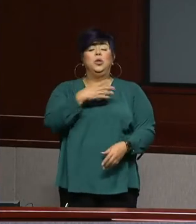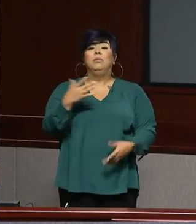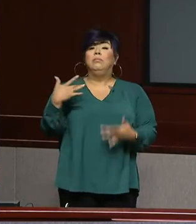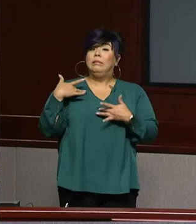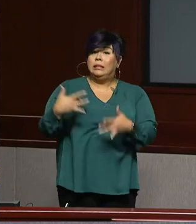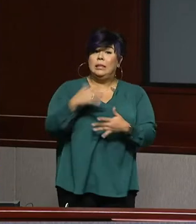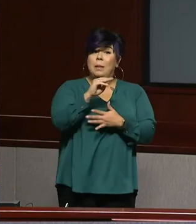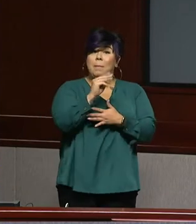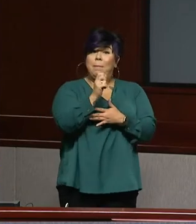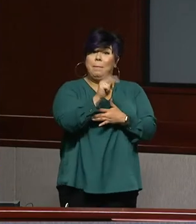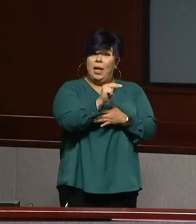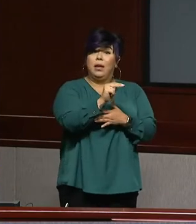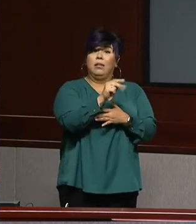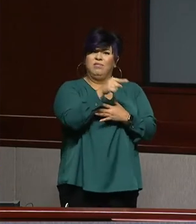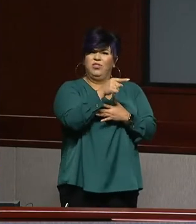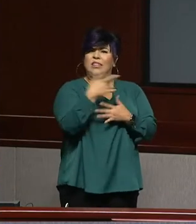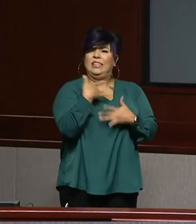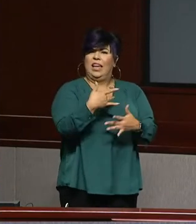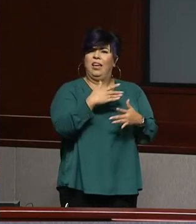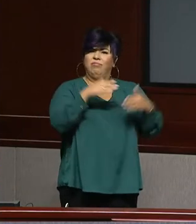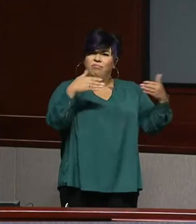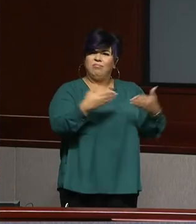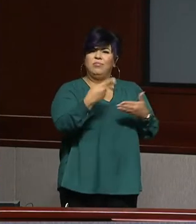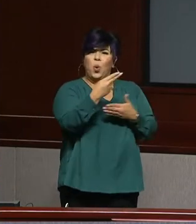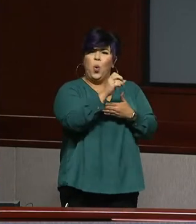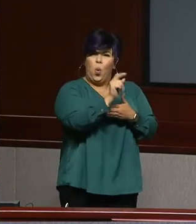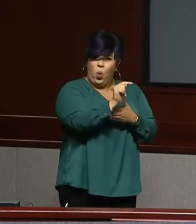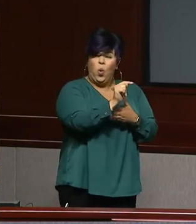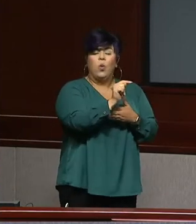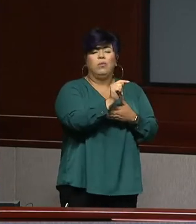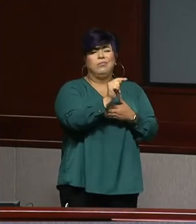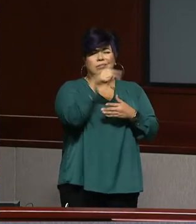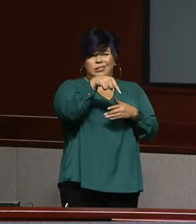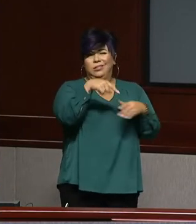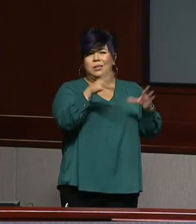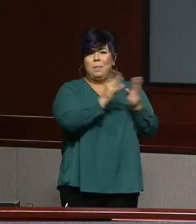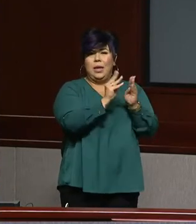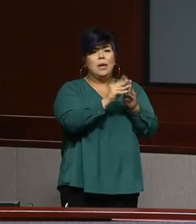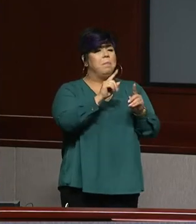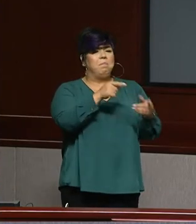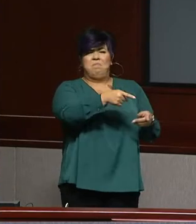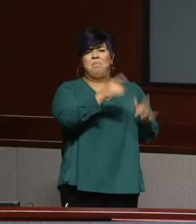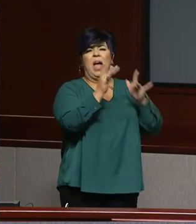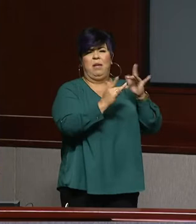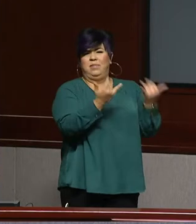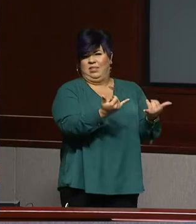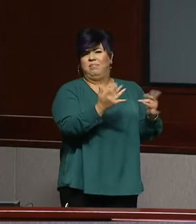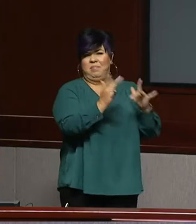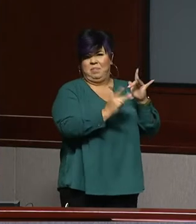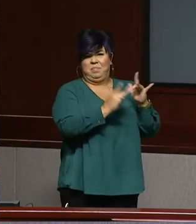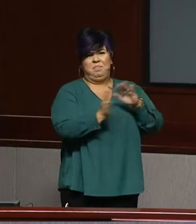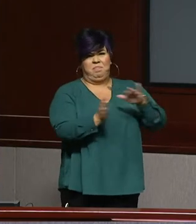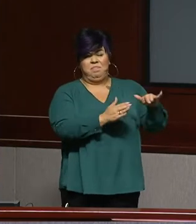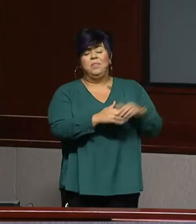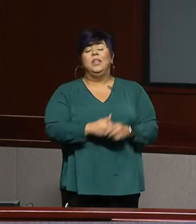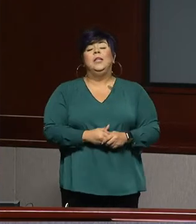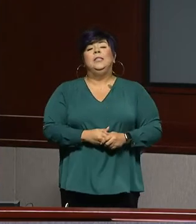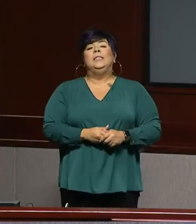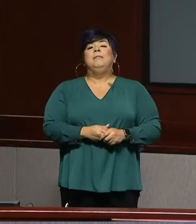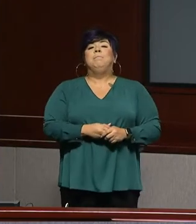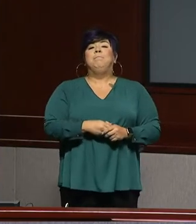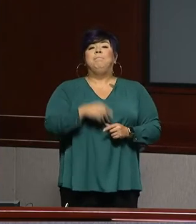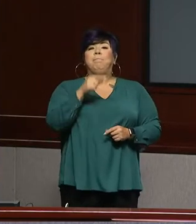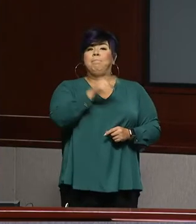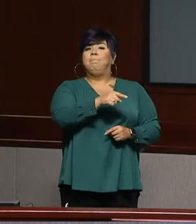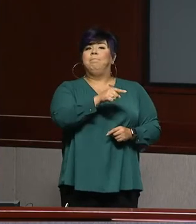Megan Pearson on our staff would be leading off these press conferences. She's not here today. She is with